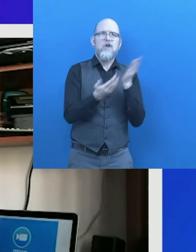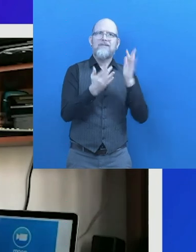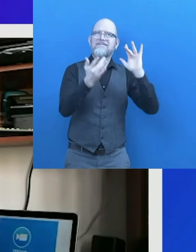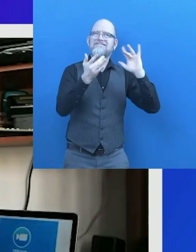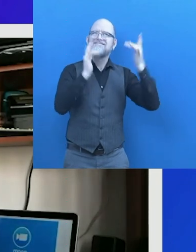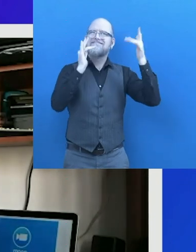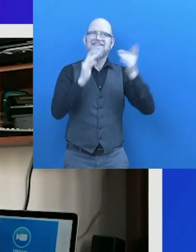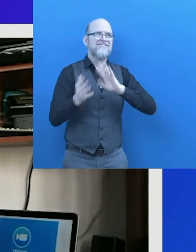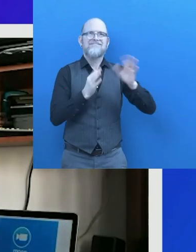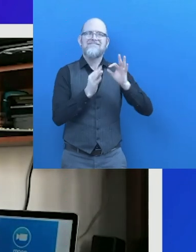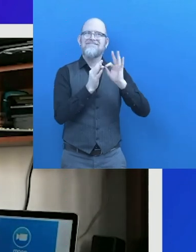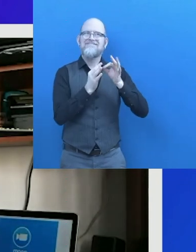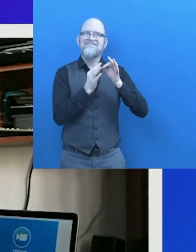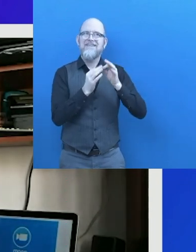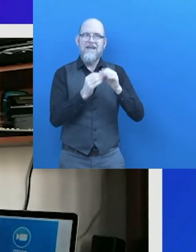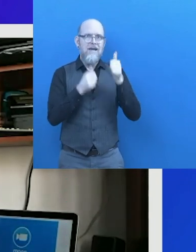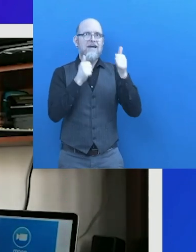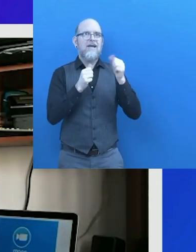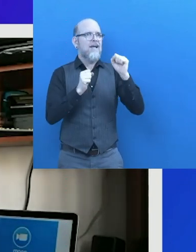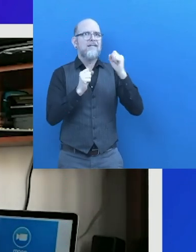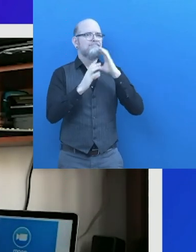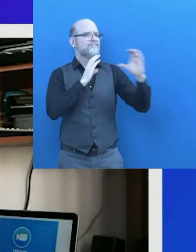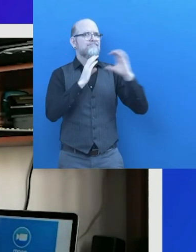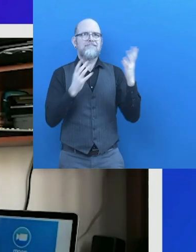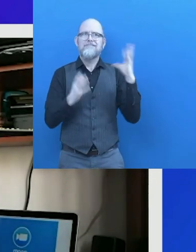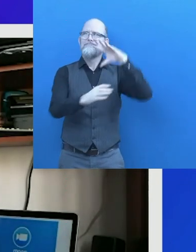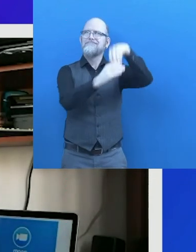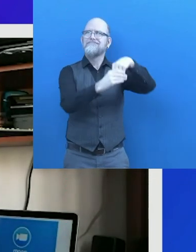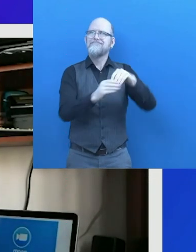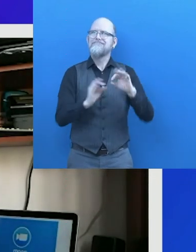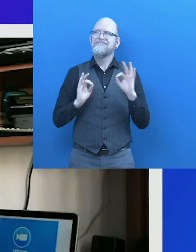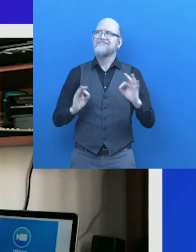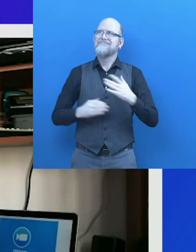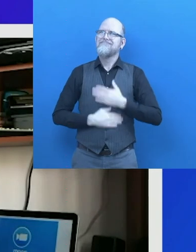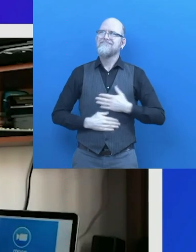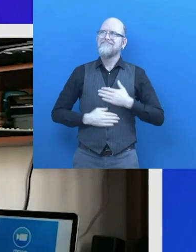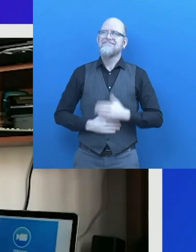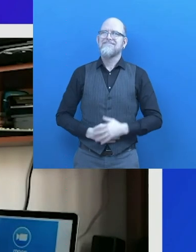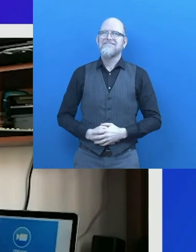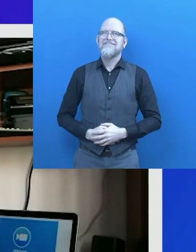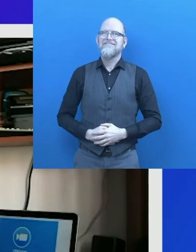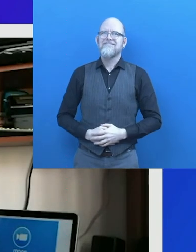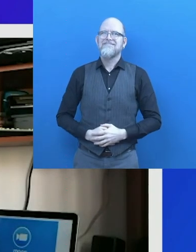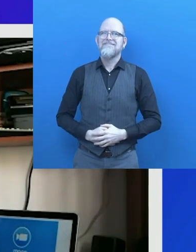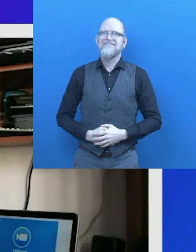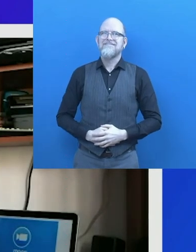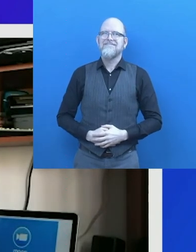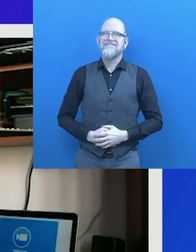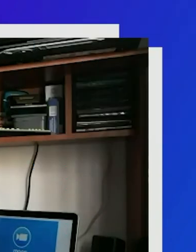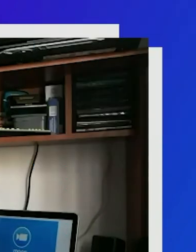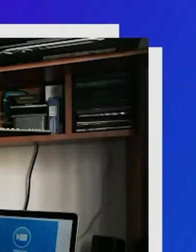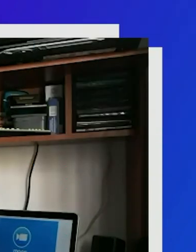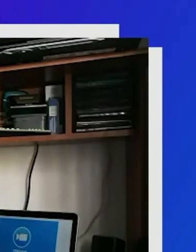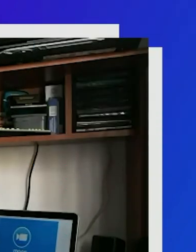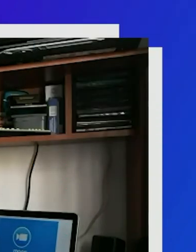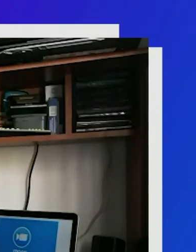information in these meetings. Well, thanks to the online interpretation service, I am